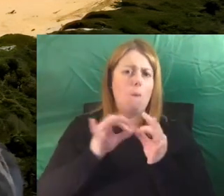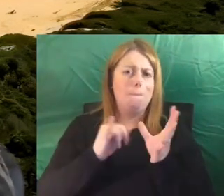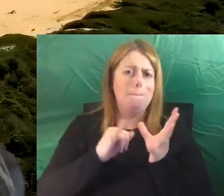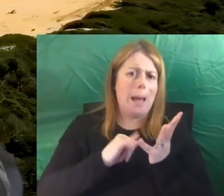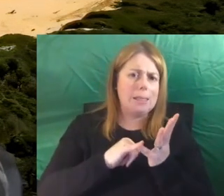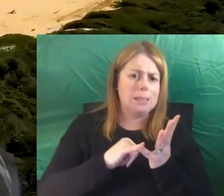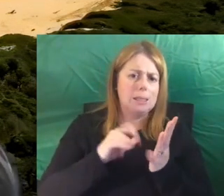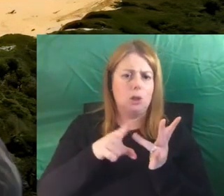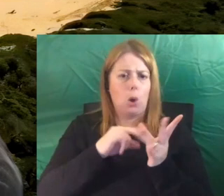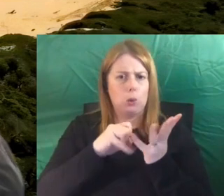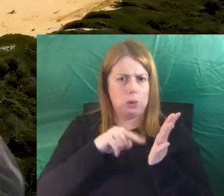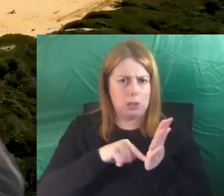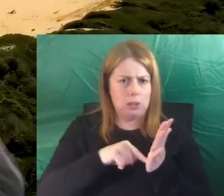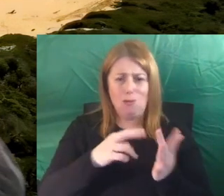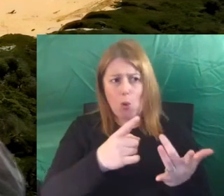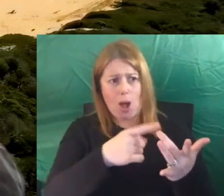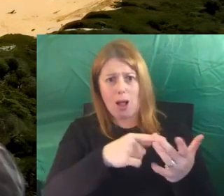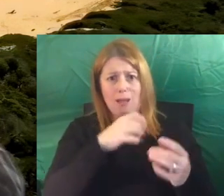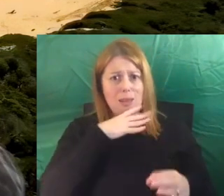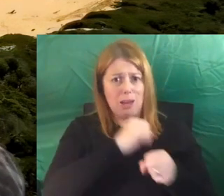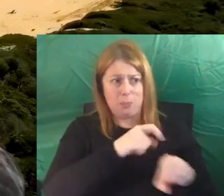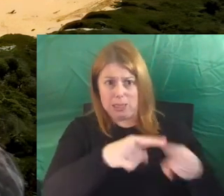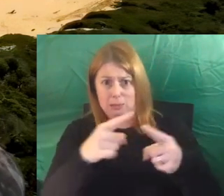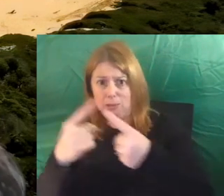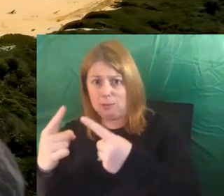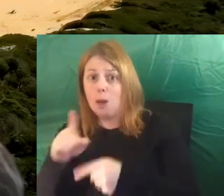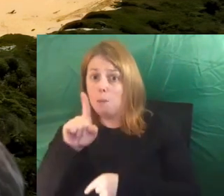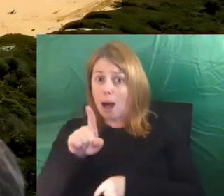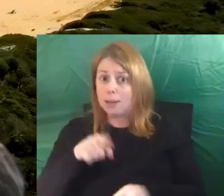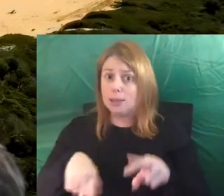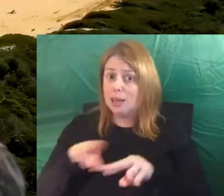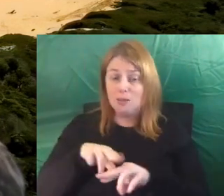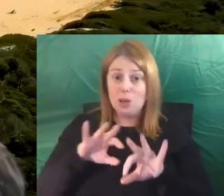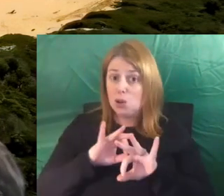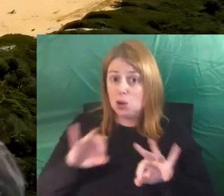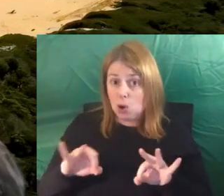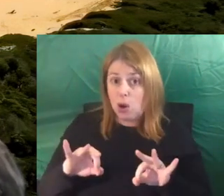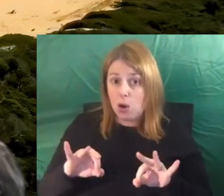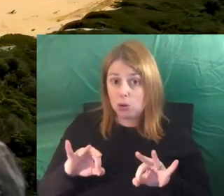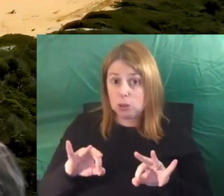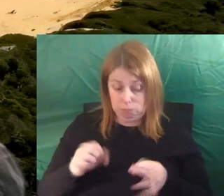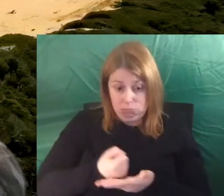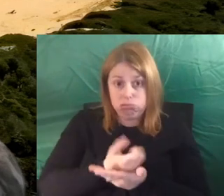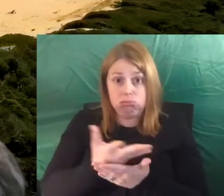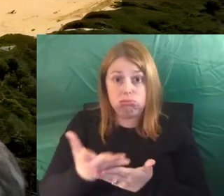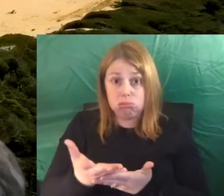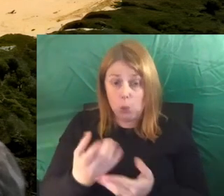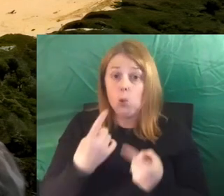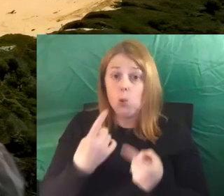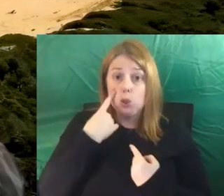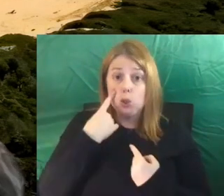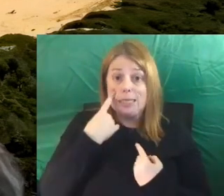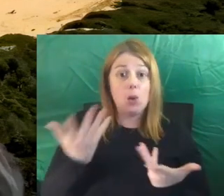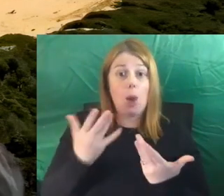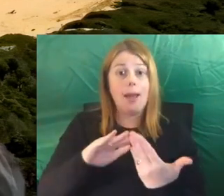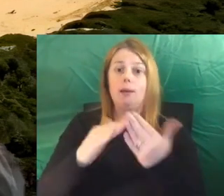authorities. The cost of not doing it will play out in our community. And we will not